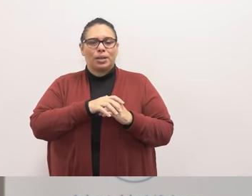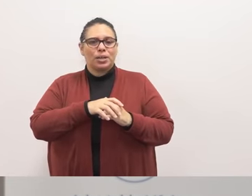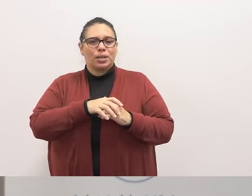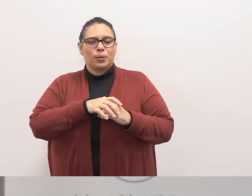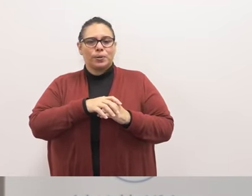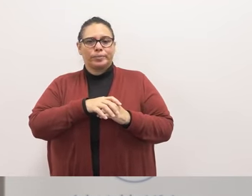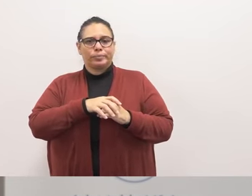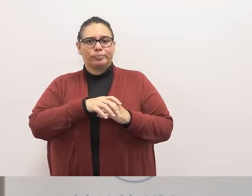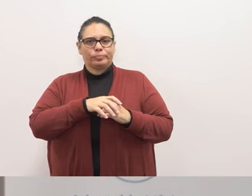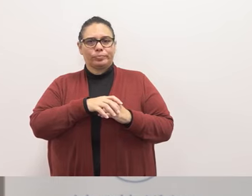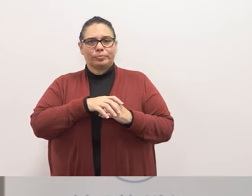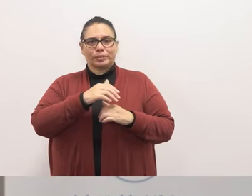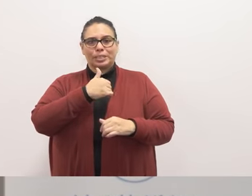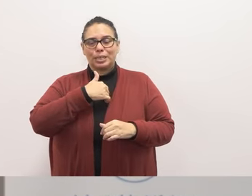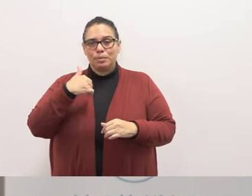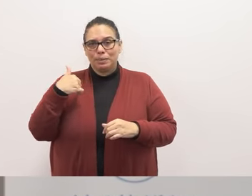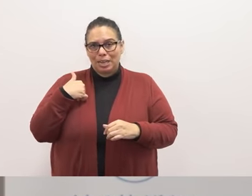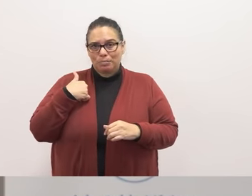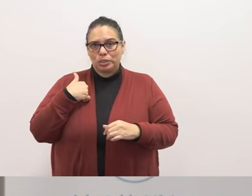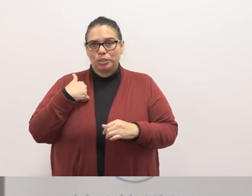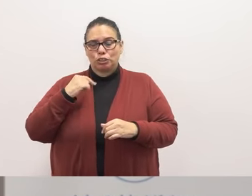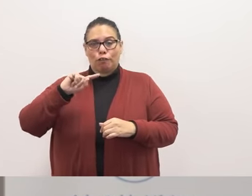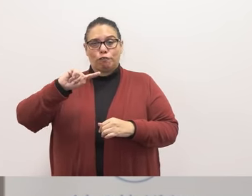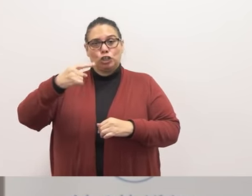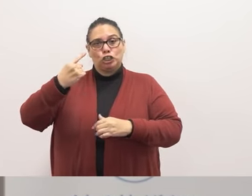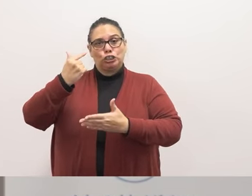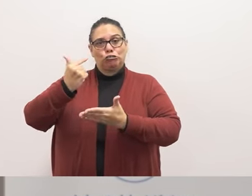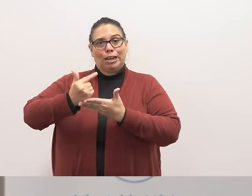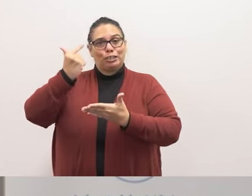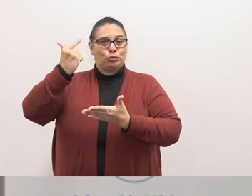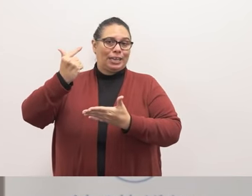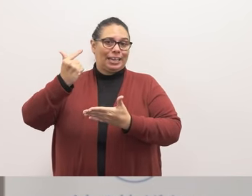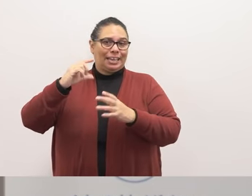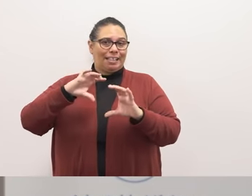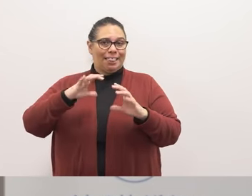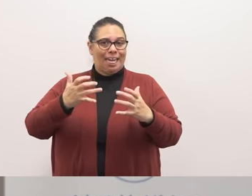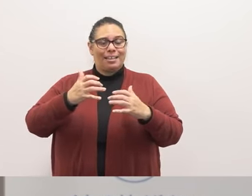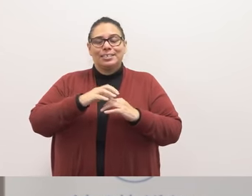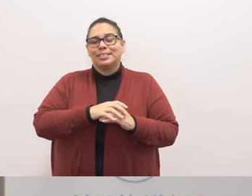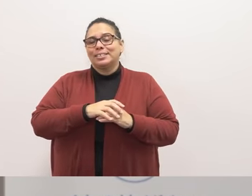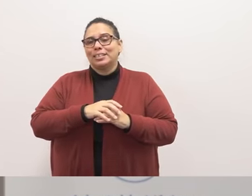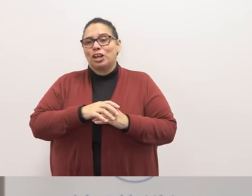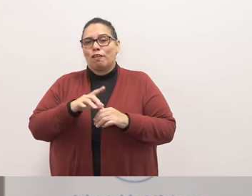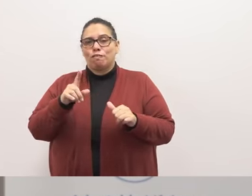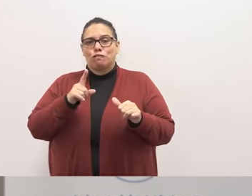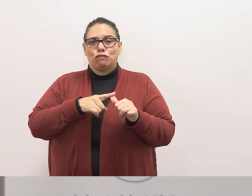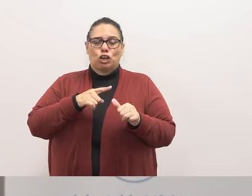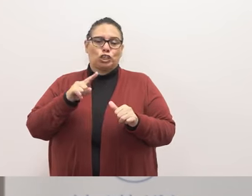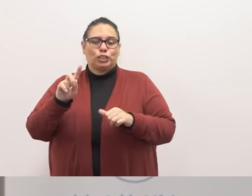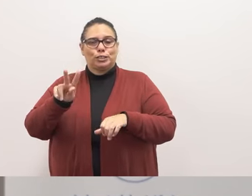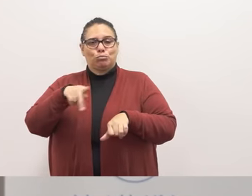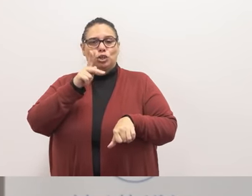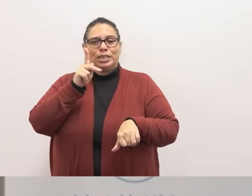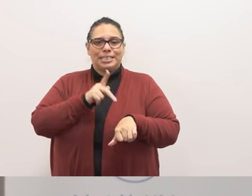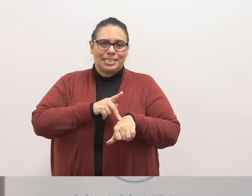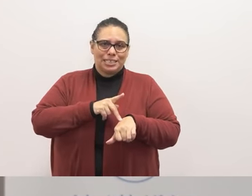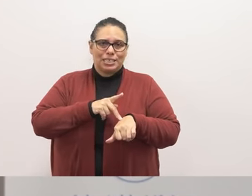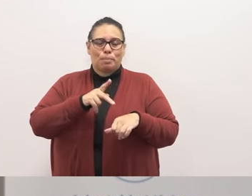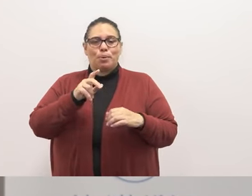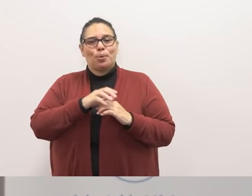uh members of the first graduating class we had our first mcbride principal mr rockenbach